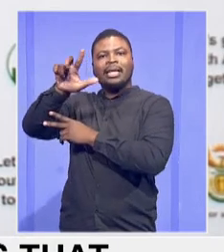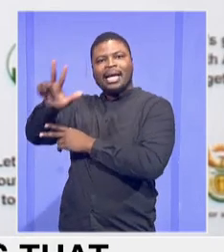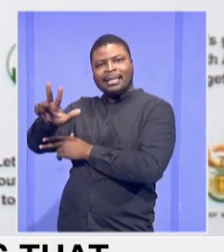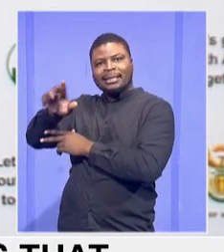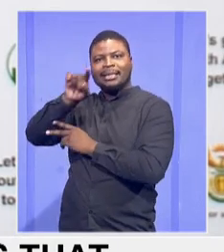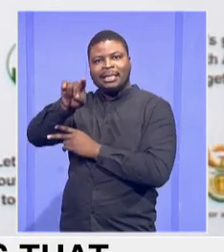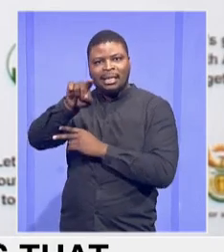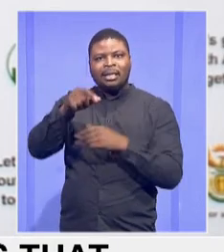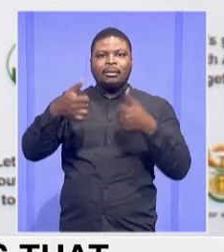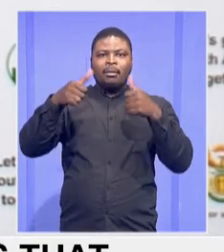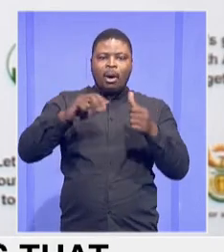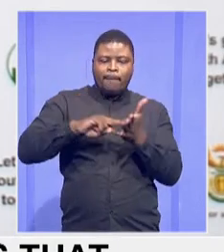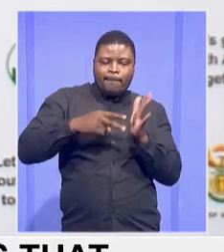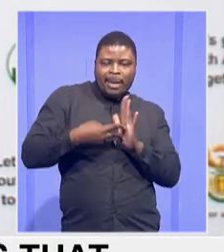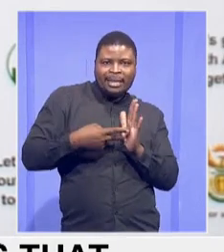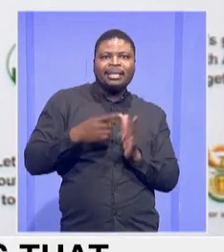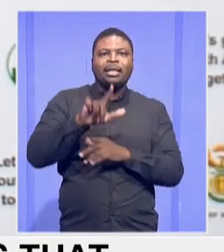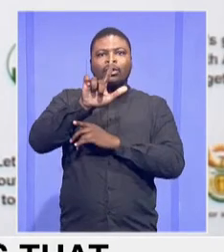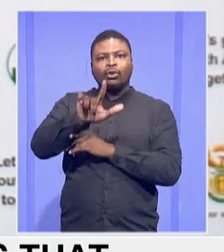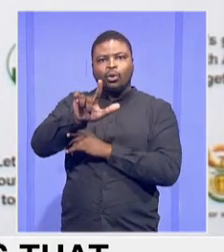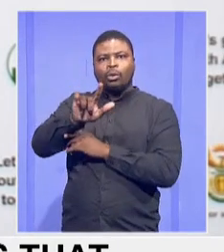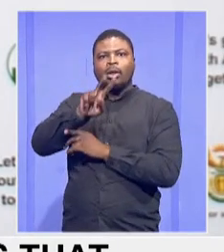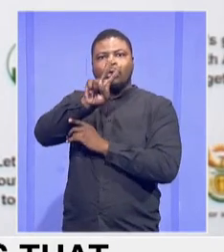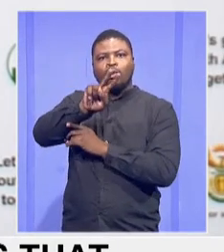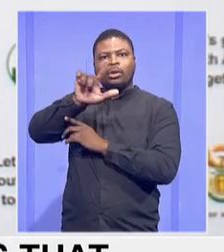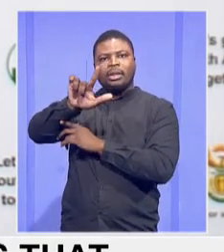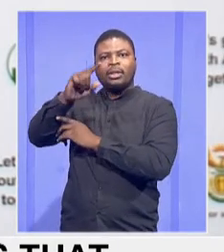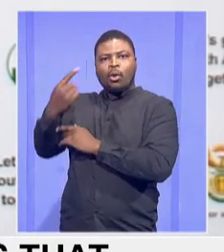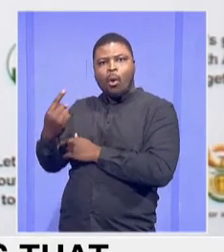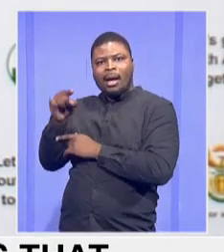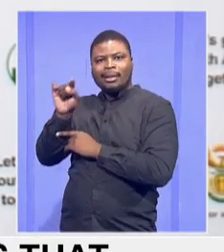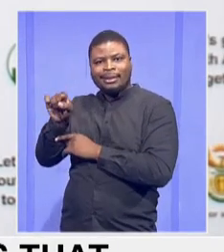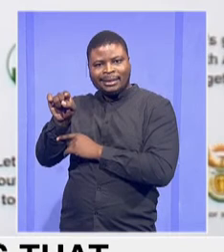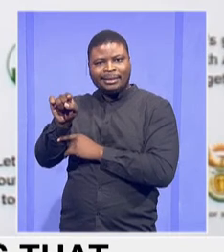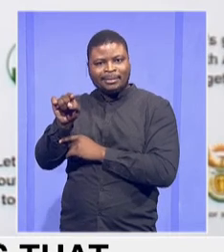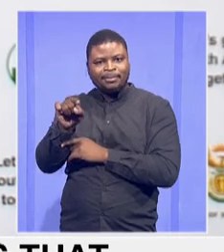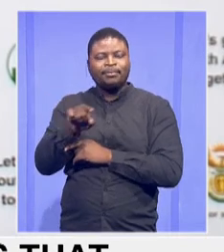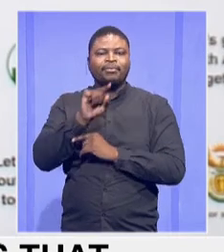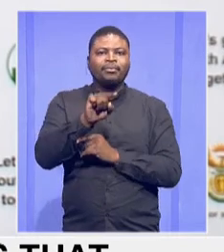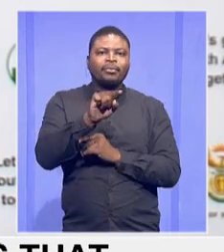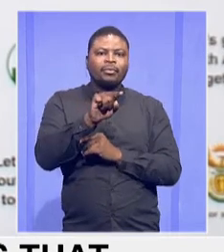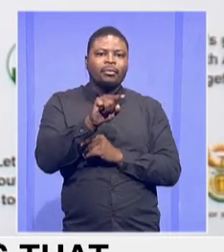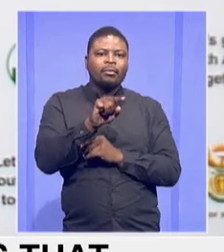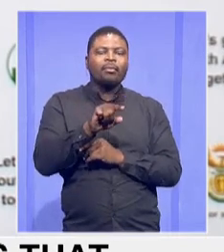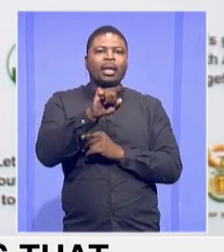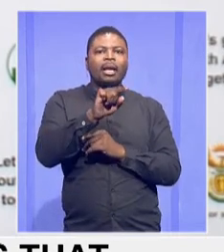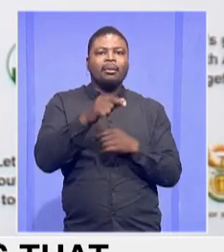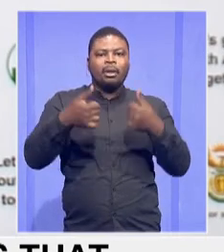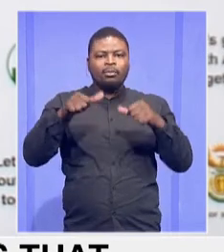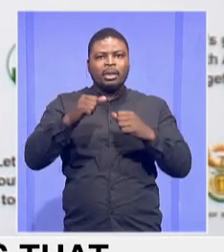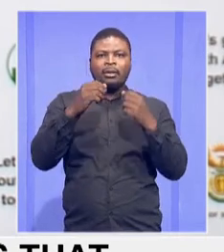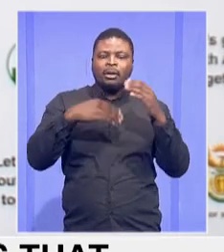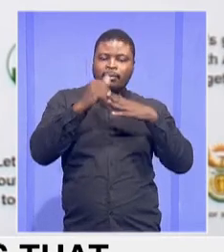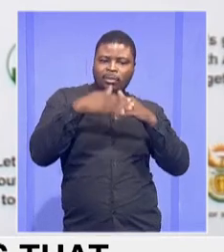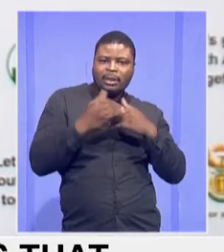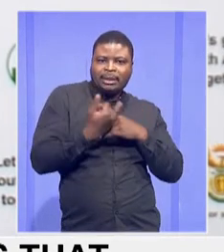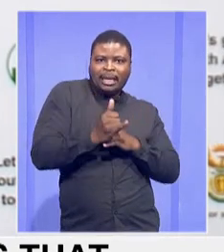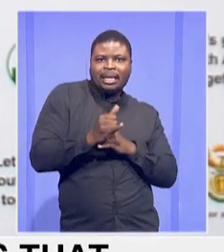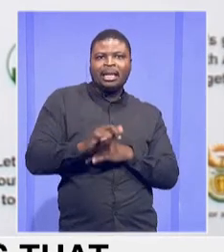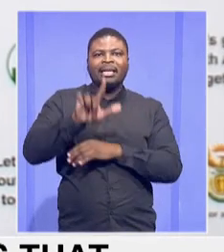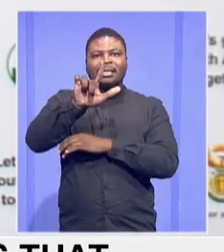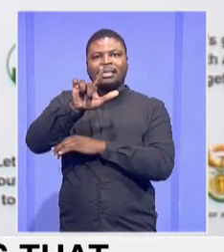Those that are at 25% construction is 78. 25 to 50,